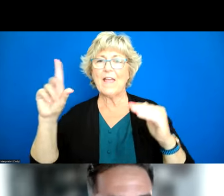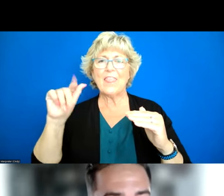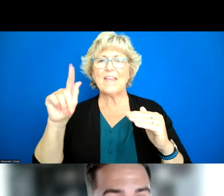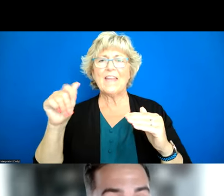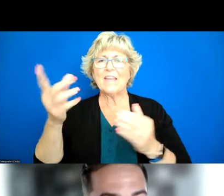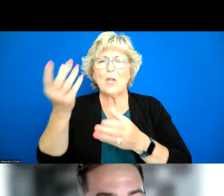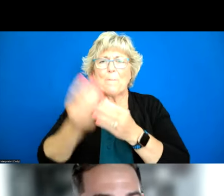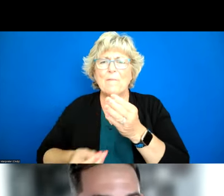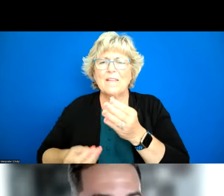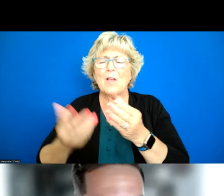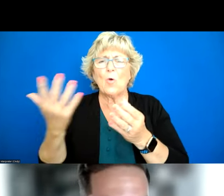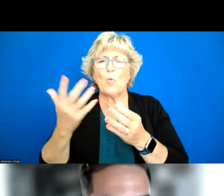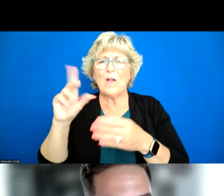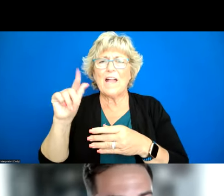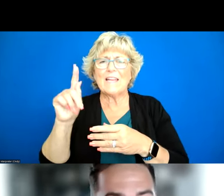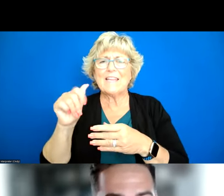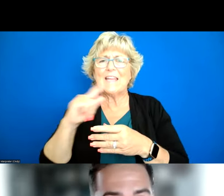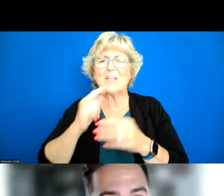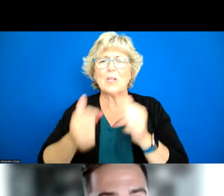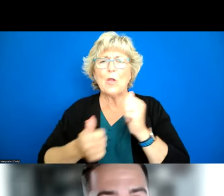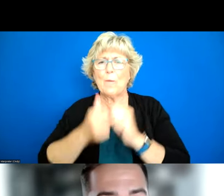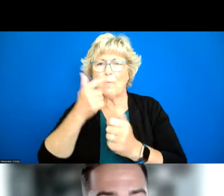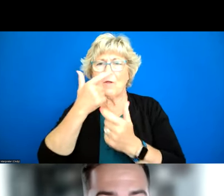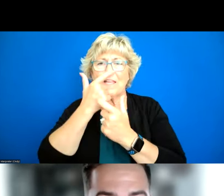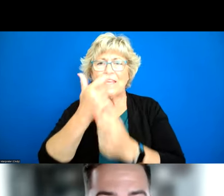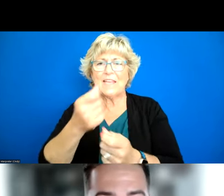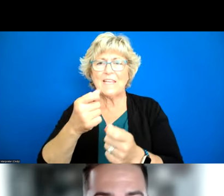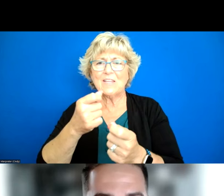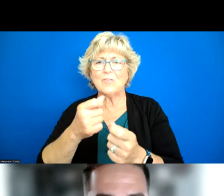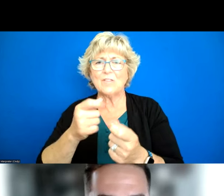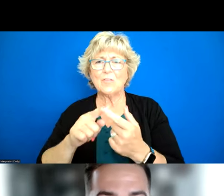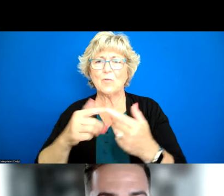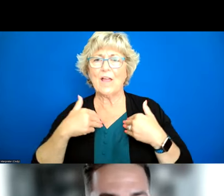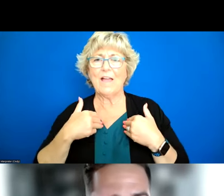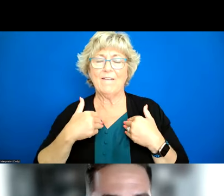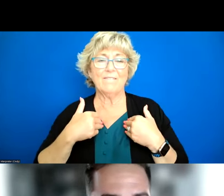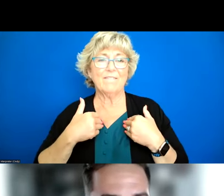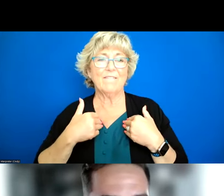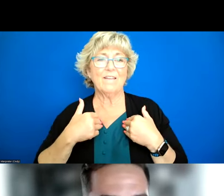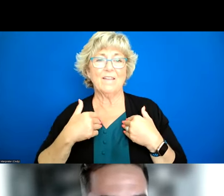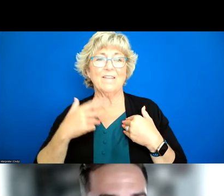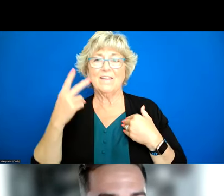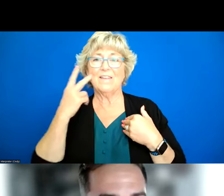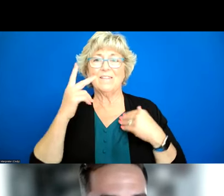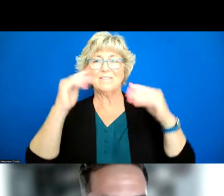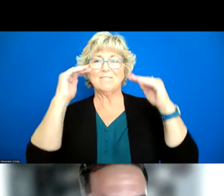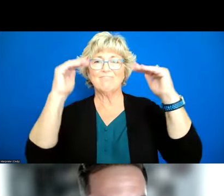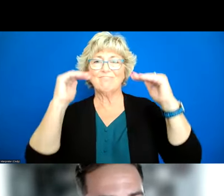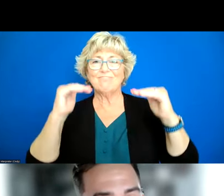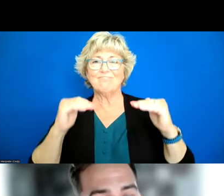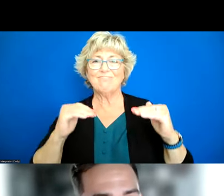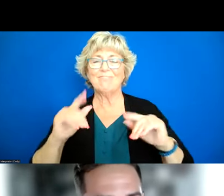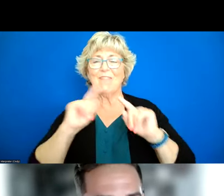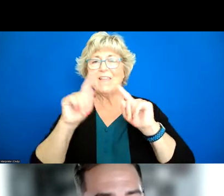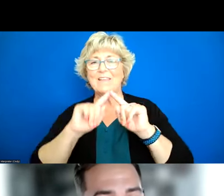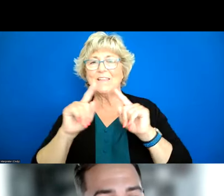what data are you most interested in and you can see this is a constellation of different um sort of